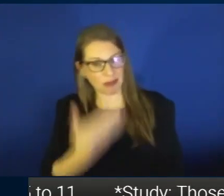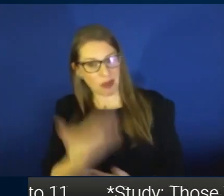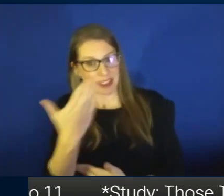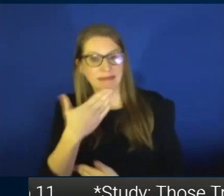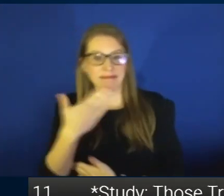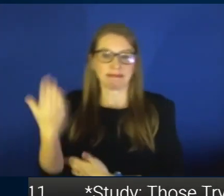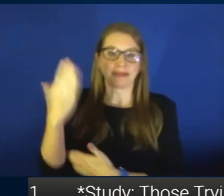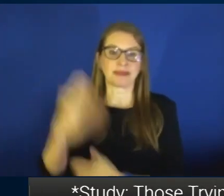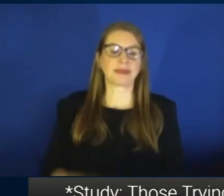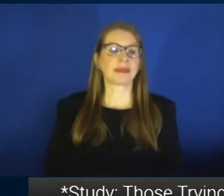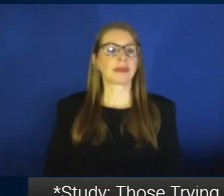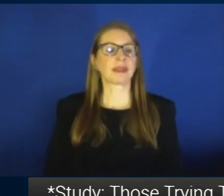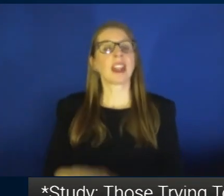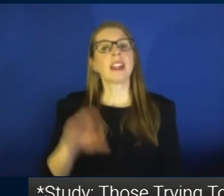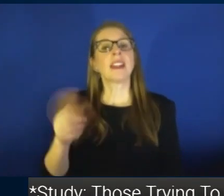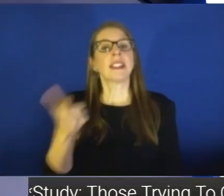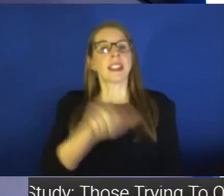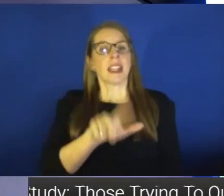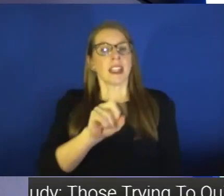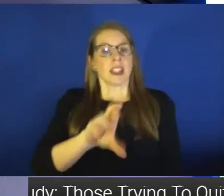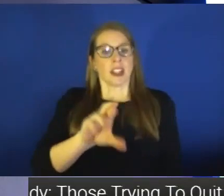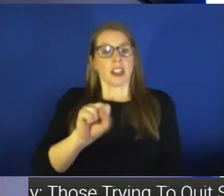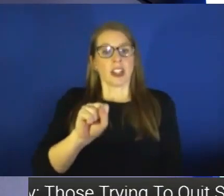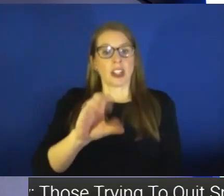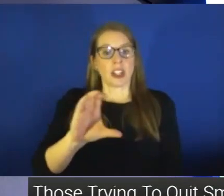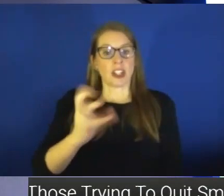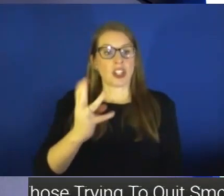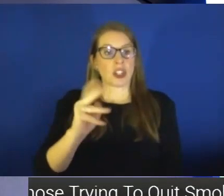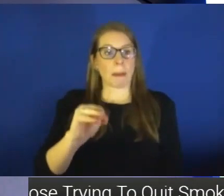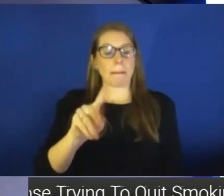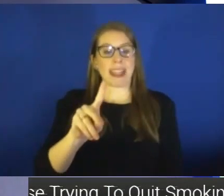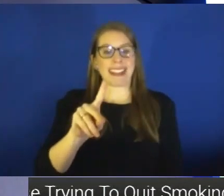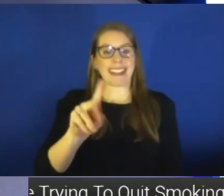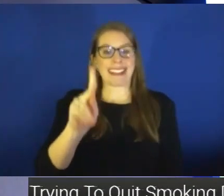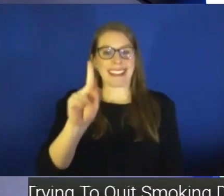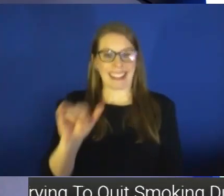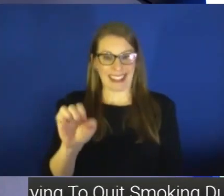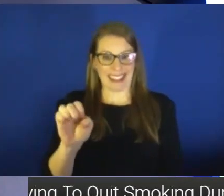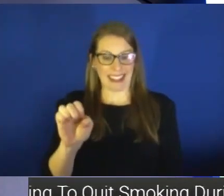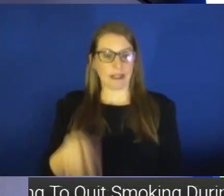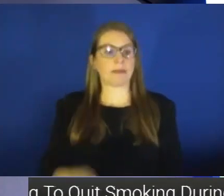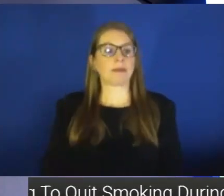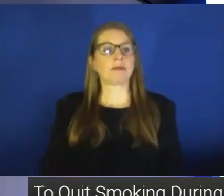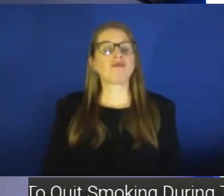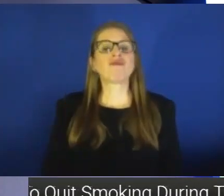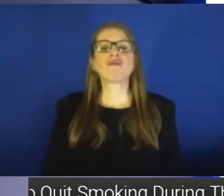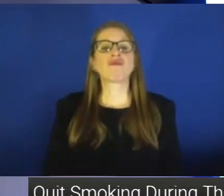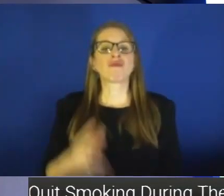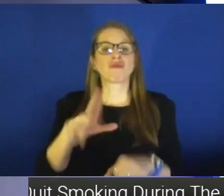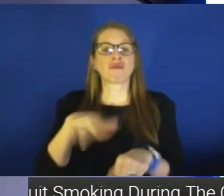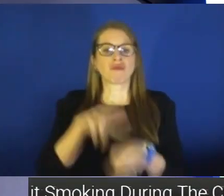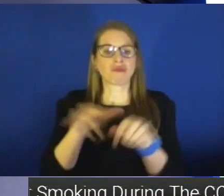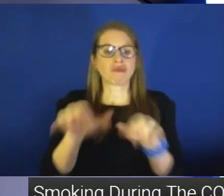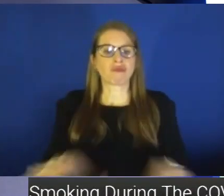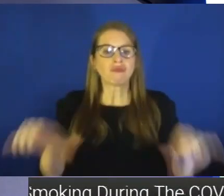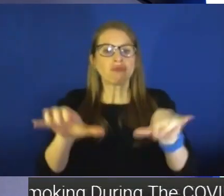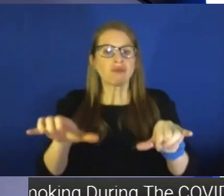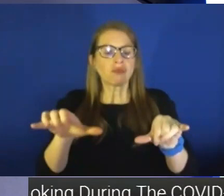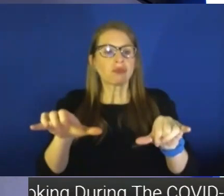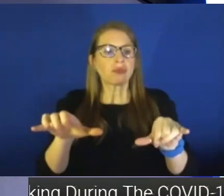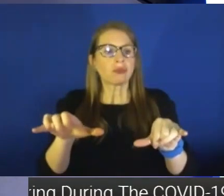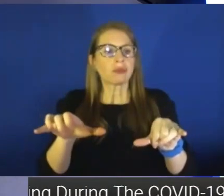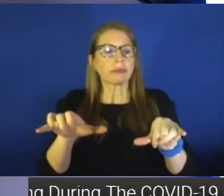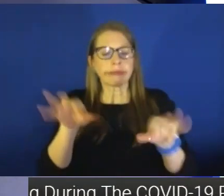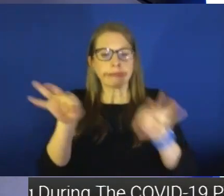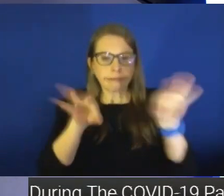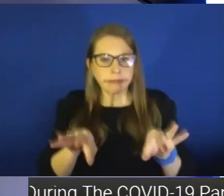All right, Dr. Schmitke, let's start with you. So it's been a while since we've looked at those national trends. So I just want to help us kind of walk through what you're seeing and what